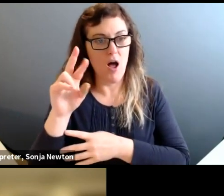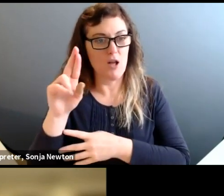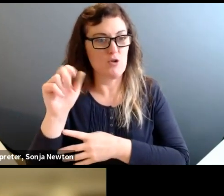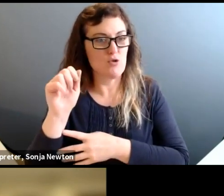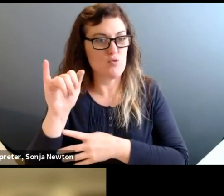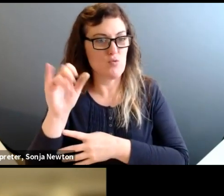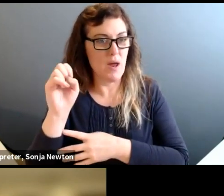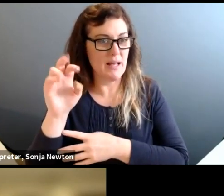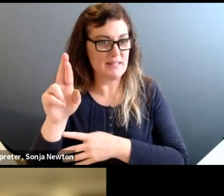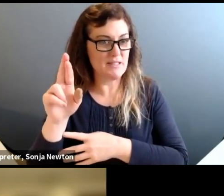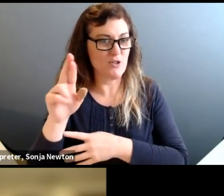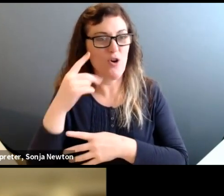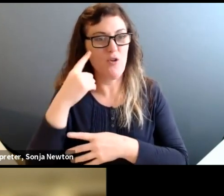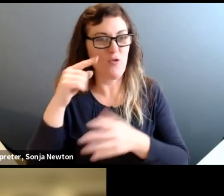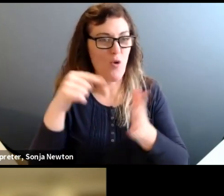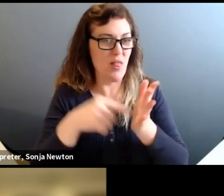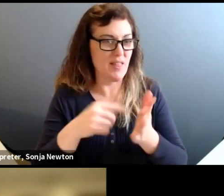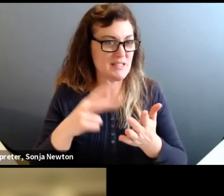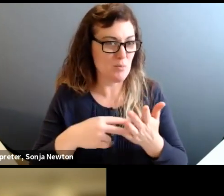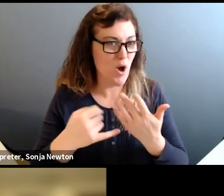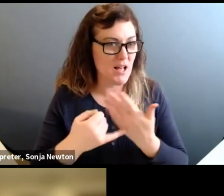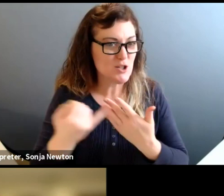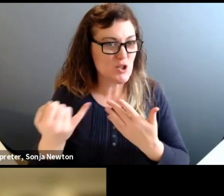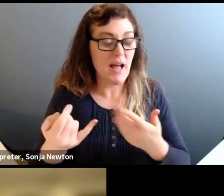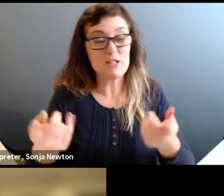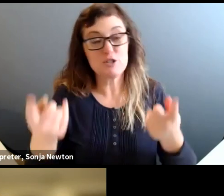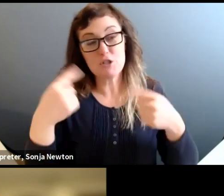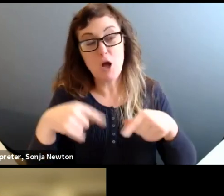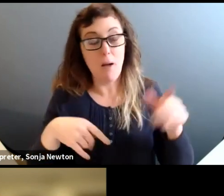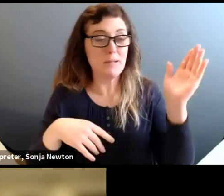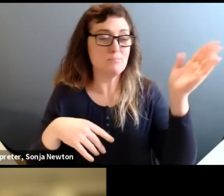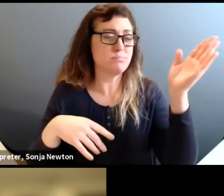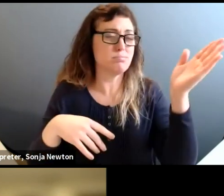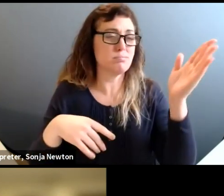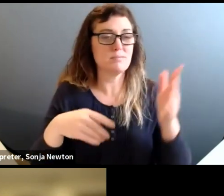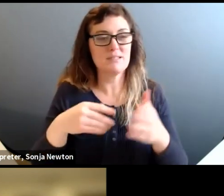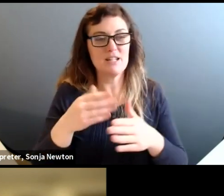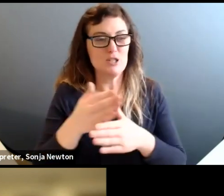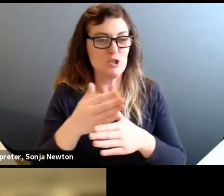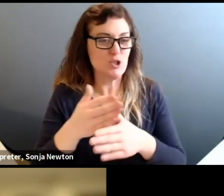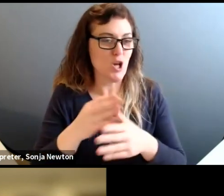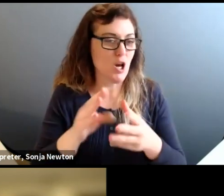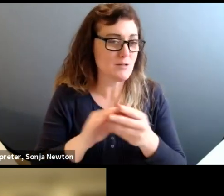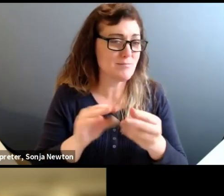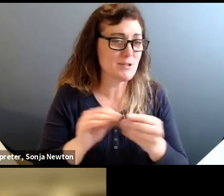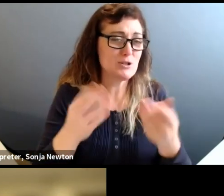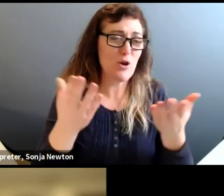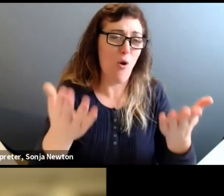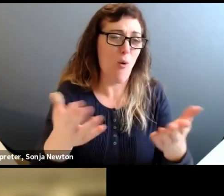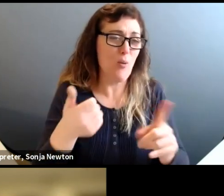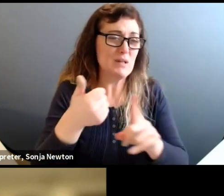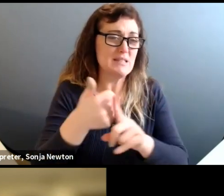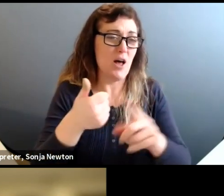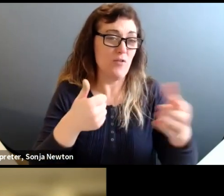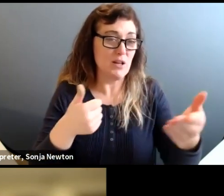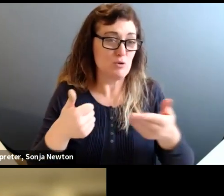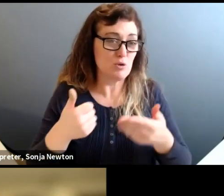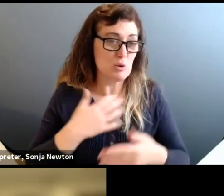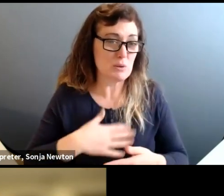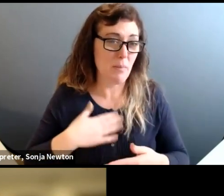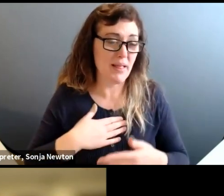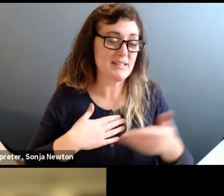share her experience and insights with all of us on that process. So, Jenna, I'd love for you to self-introduce as well. And